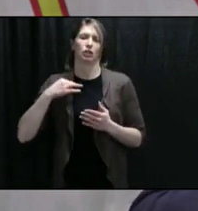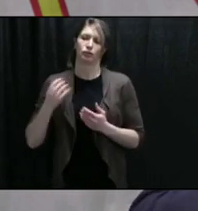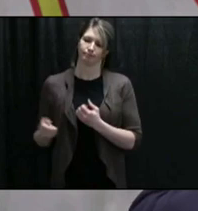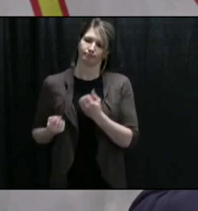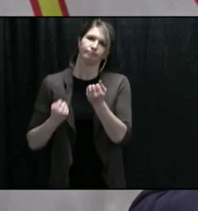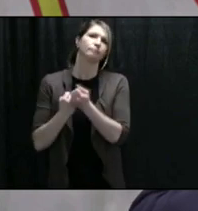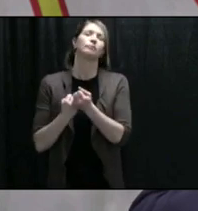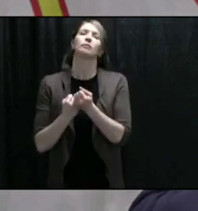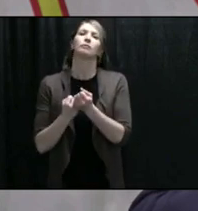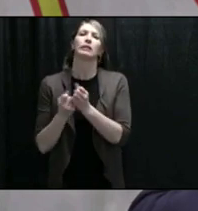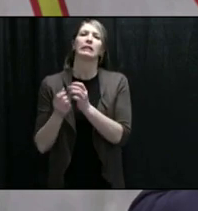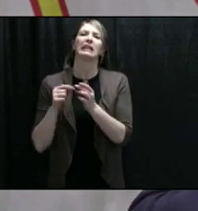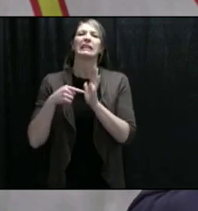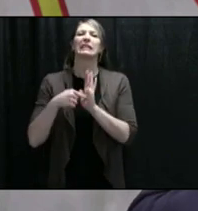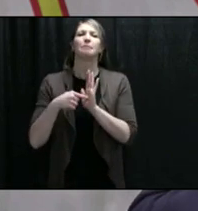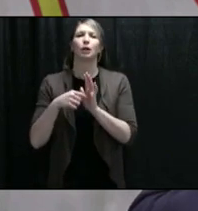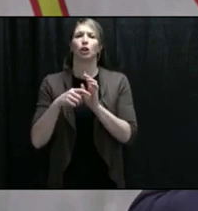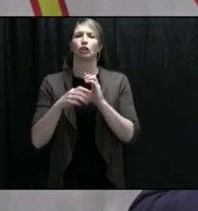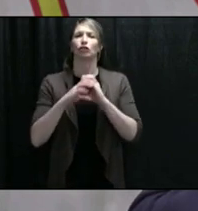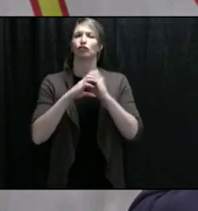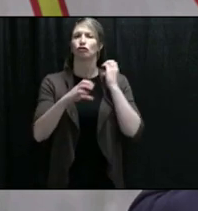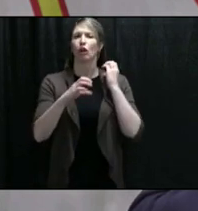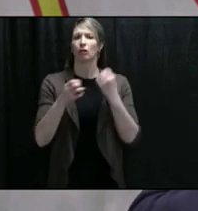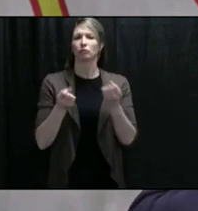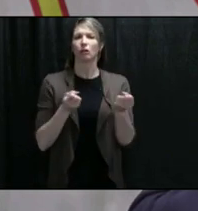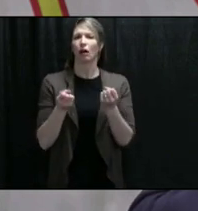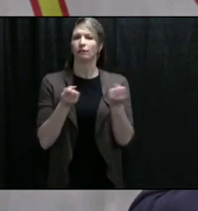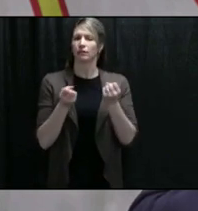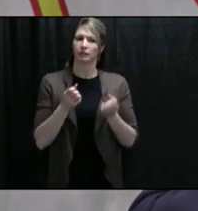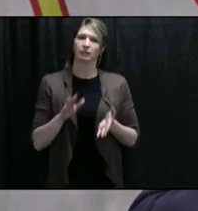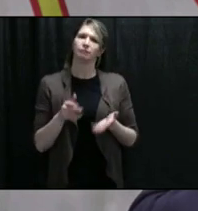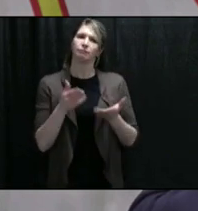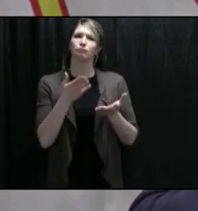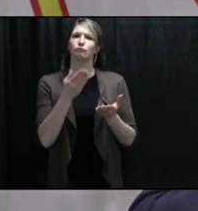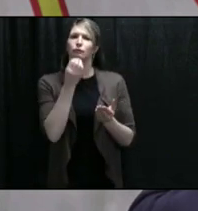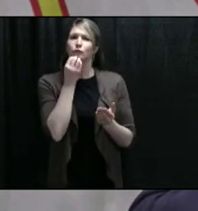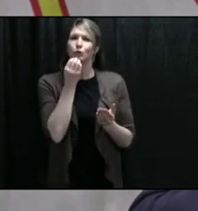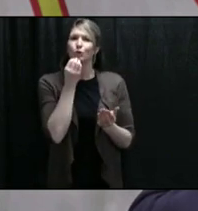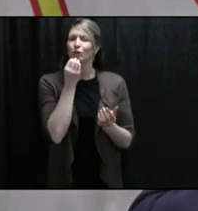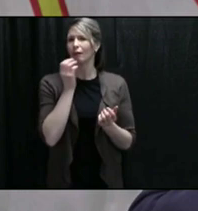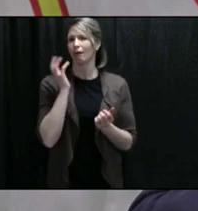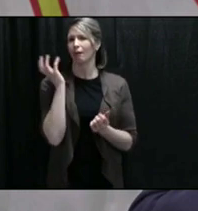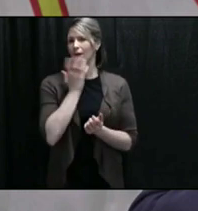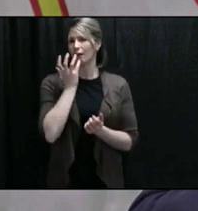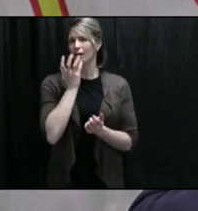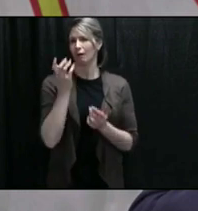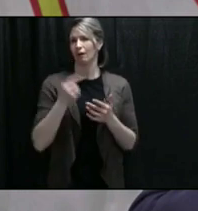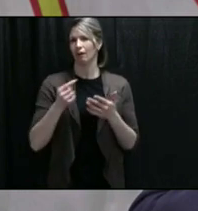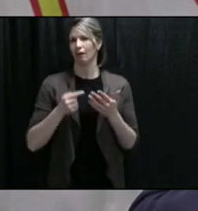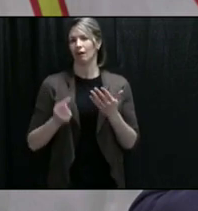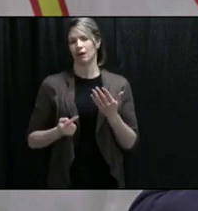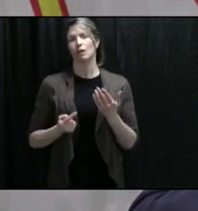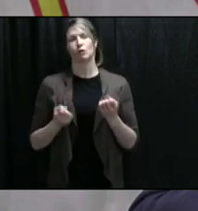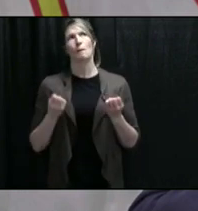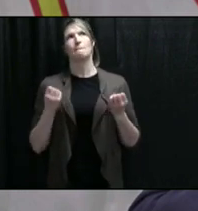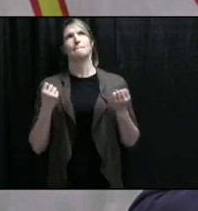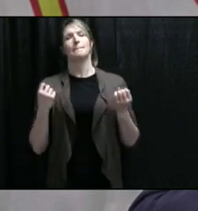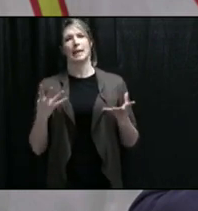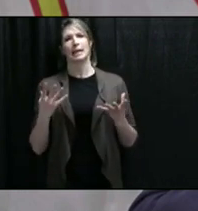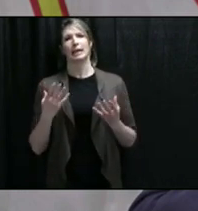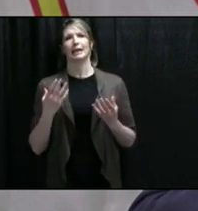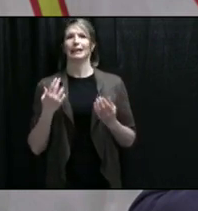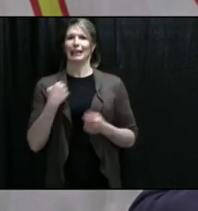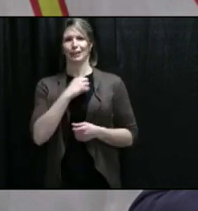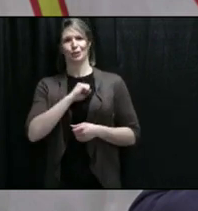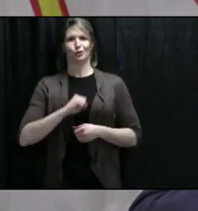support the trucking industry. So there's all kinds of things that's happening in our communities right now, recognizing the on-sung heroes that we have on the essential